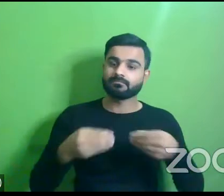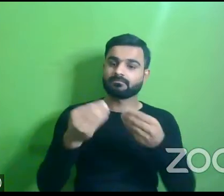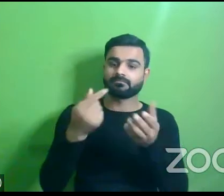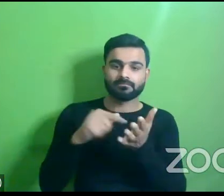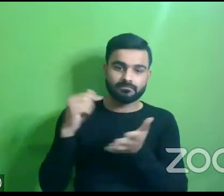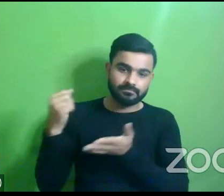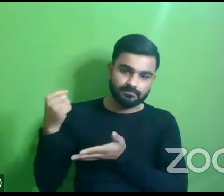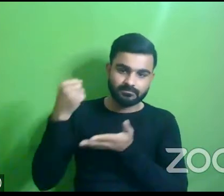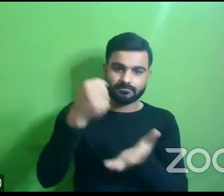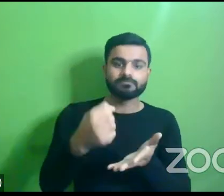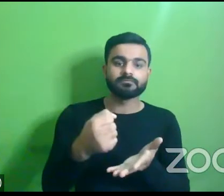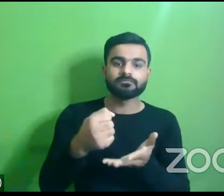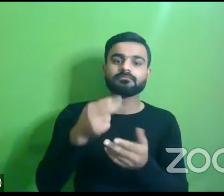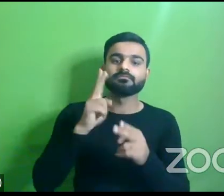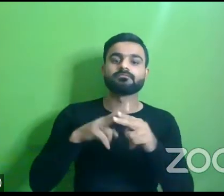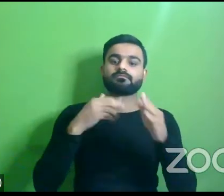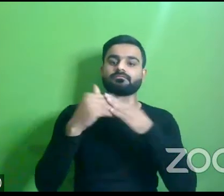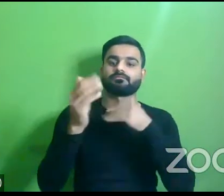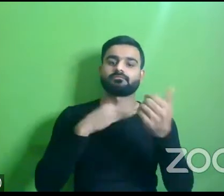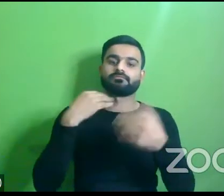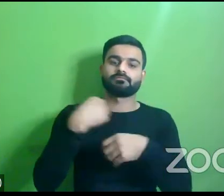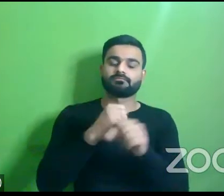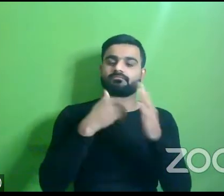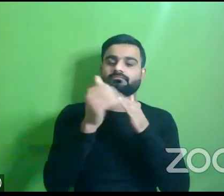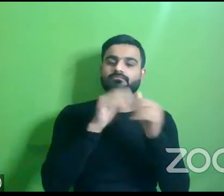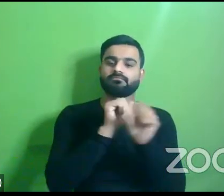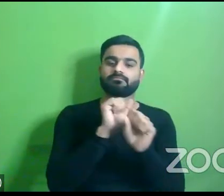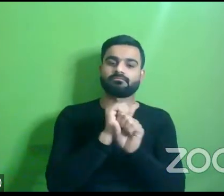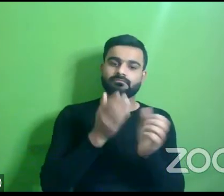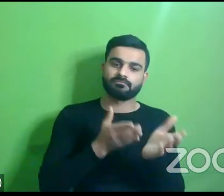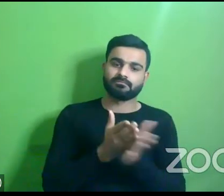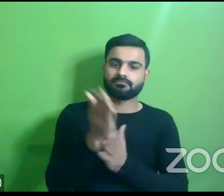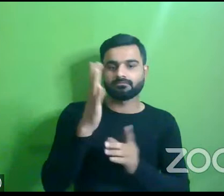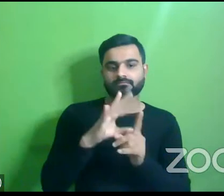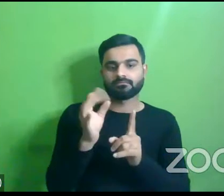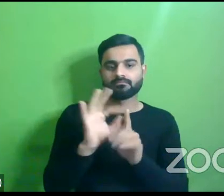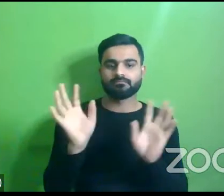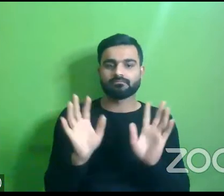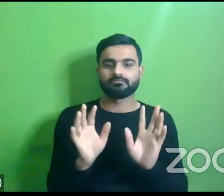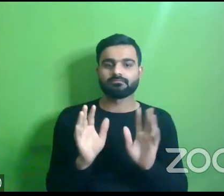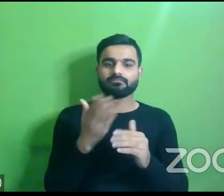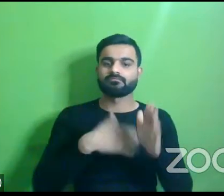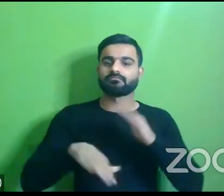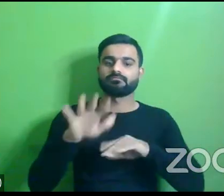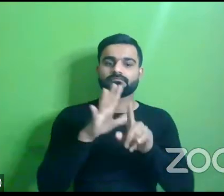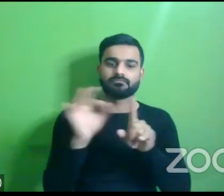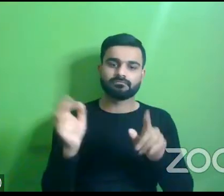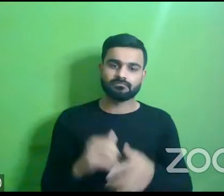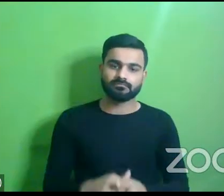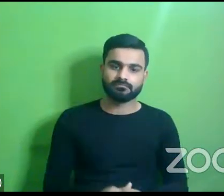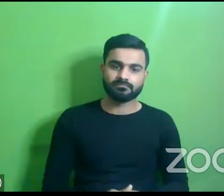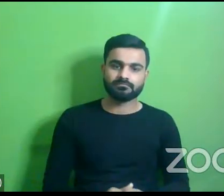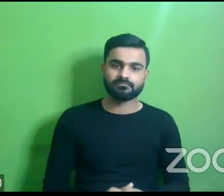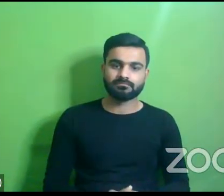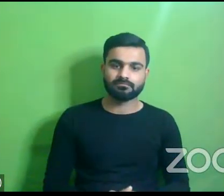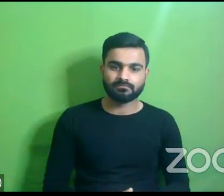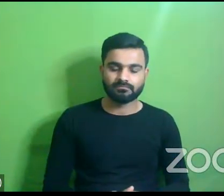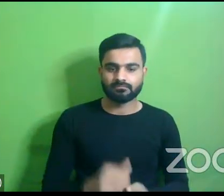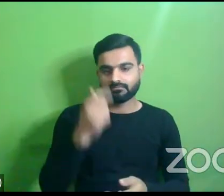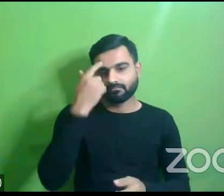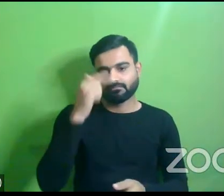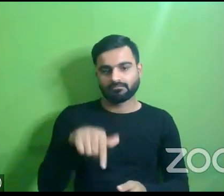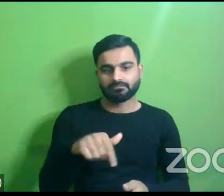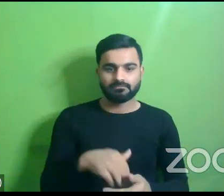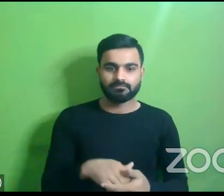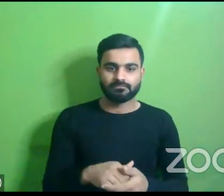to to make the building you know get constructed the way uh without without any accessibility breach uh so i think uh